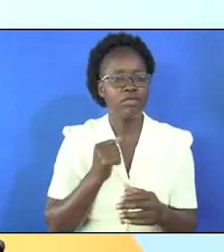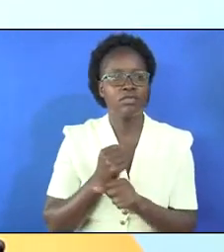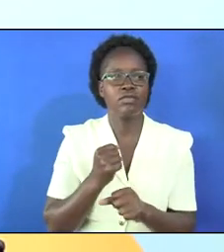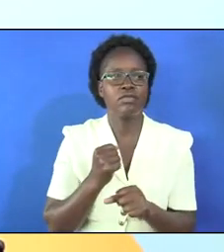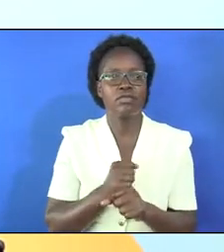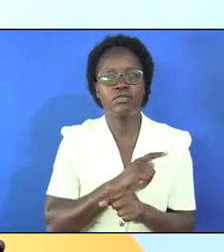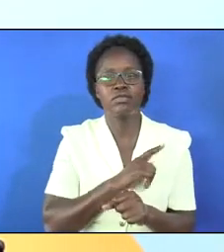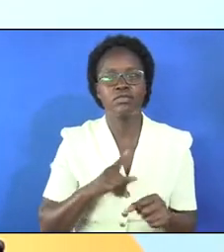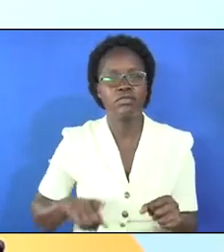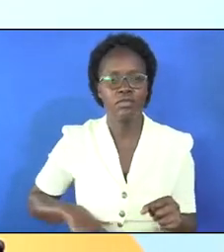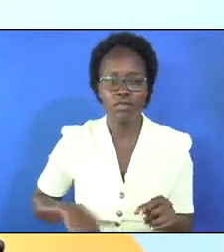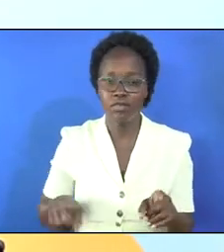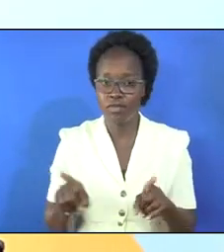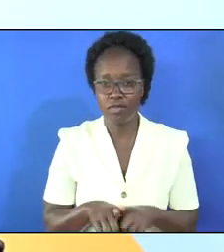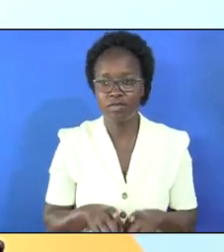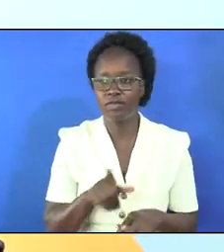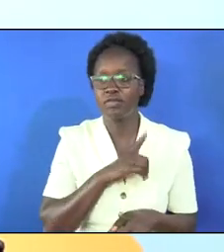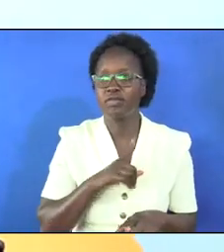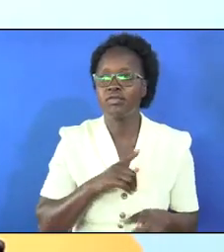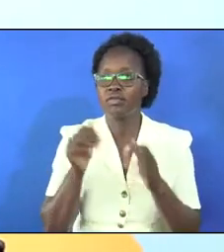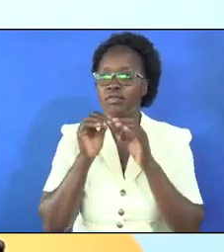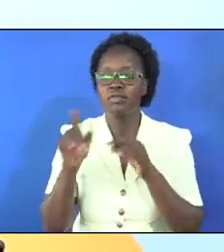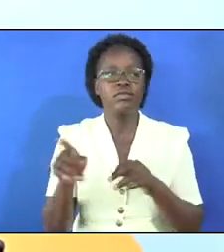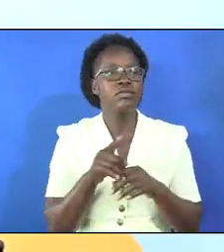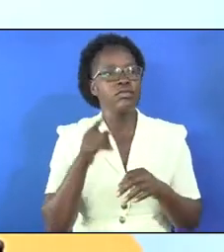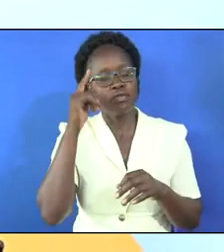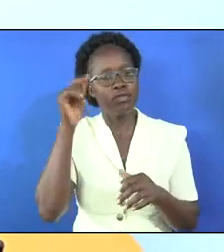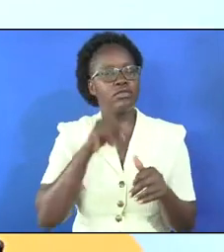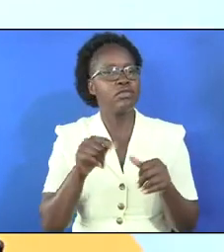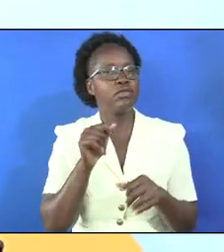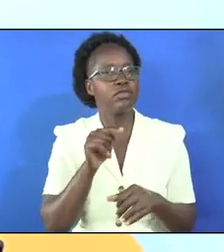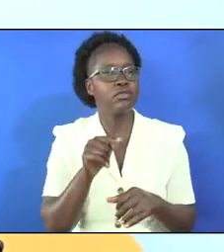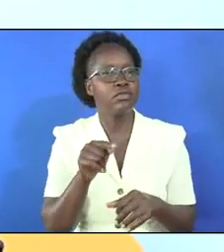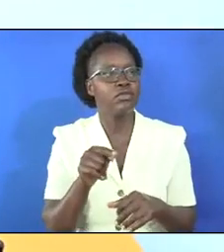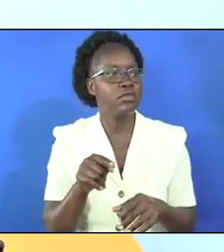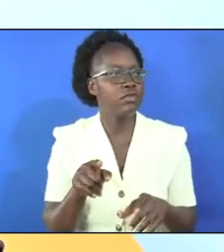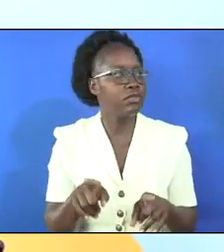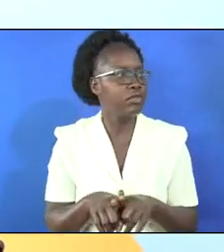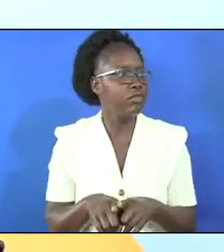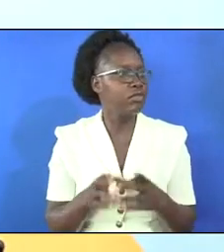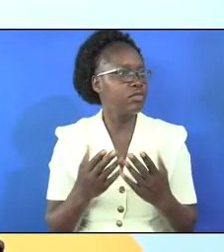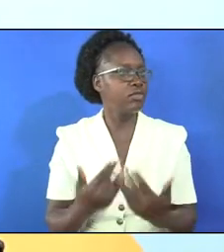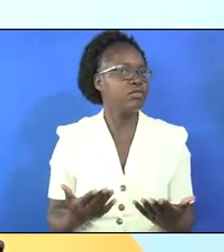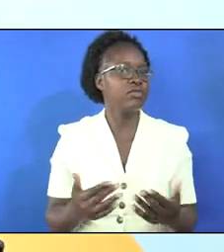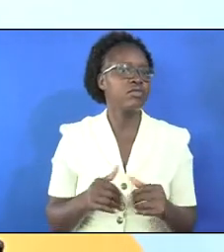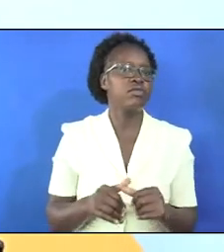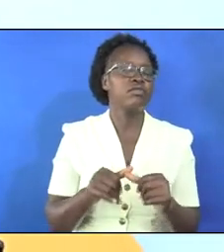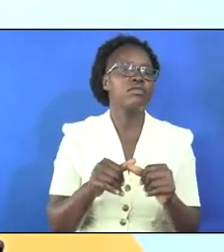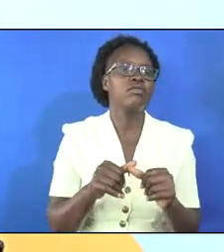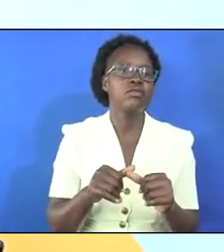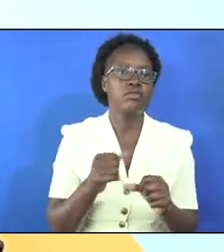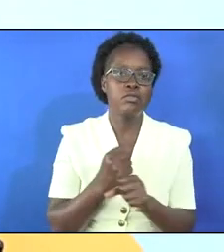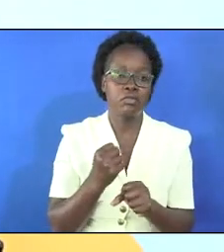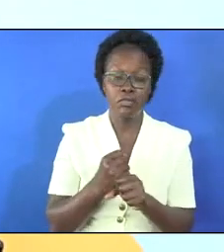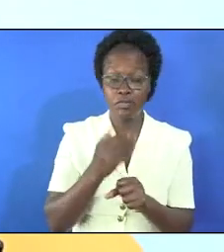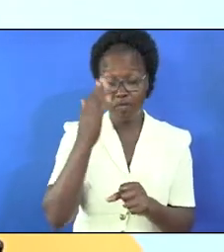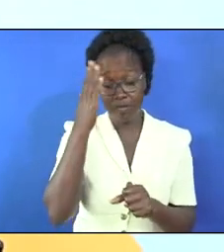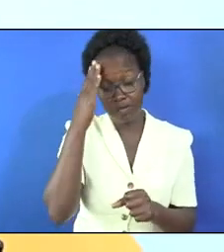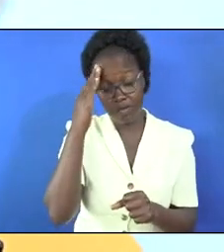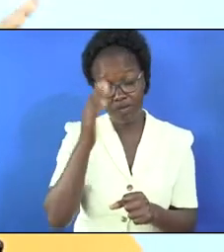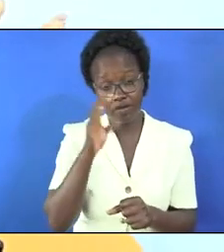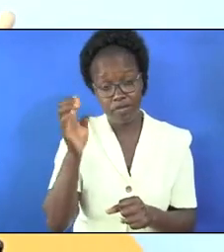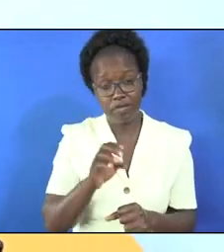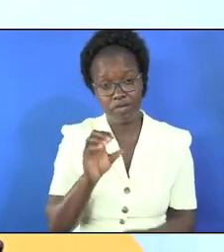work of the Lord so may the Lord bless you even as you think about this even as things keep working I know